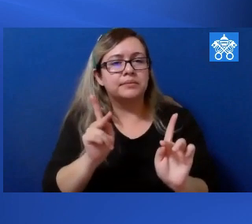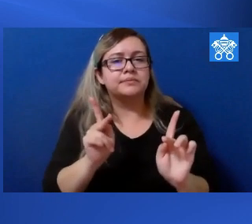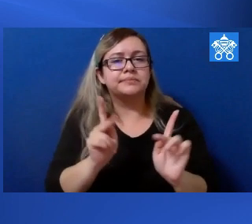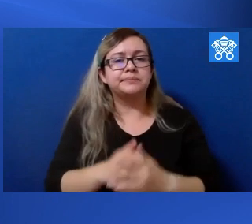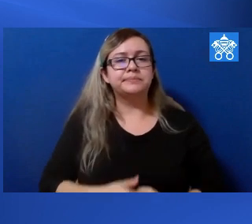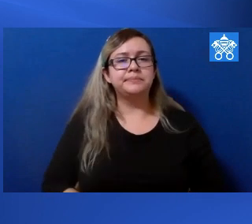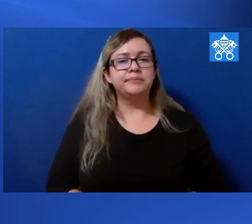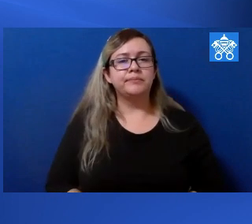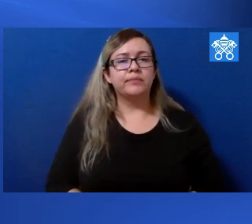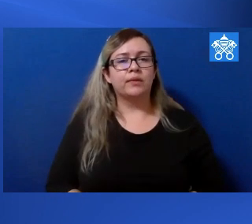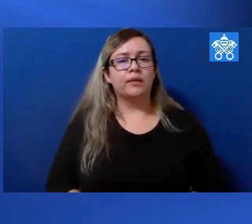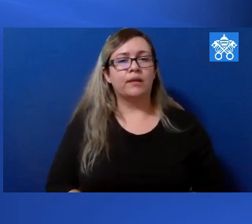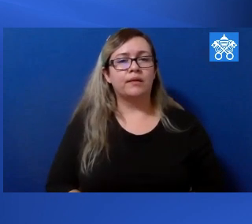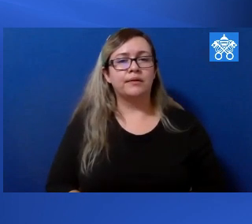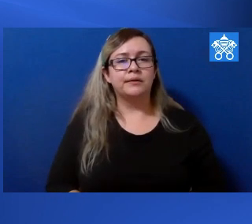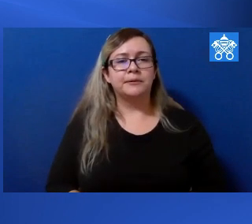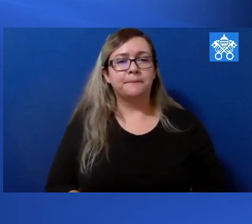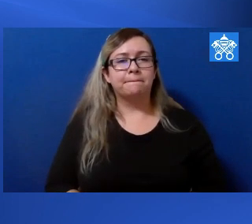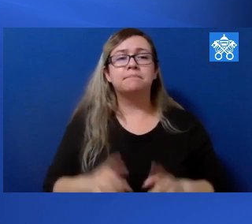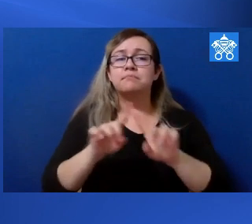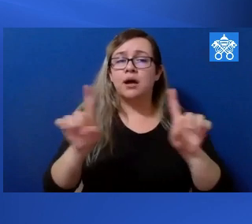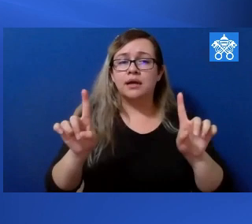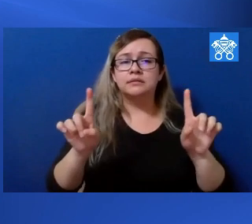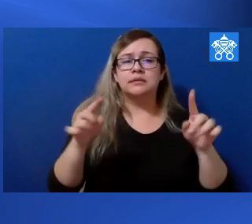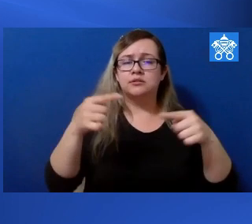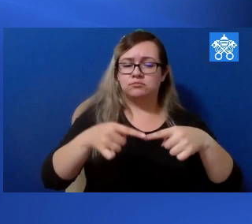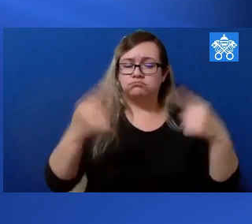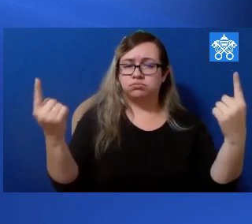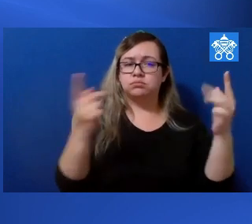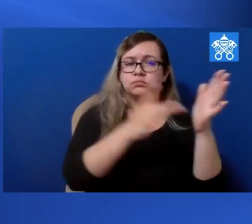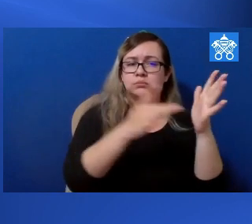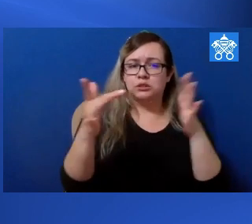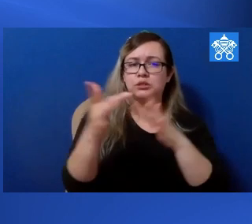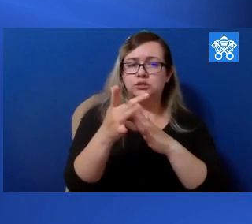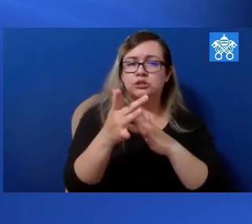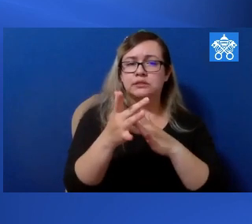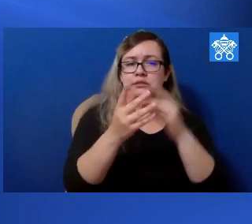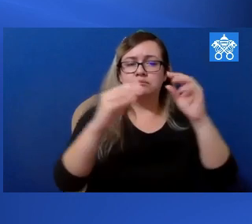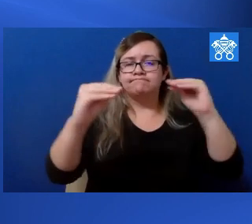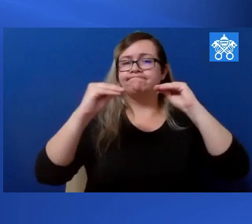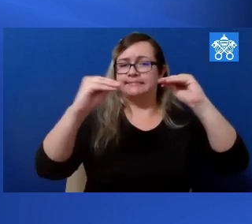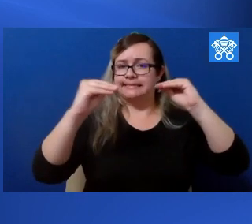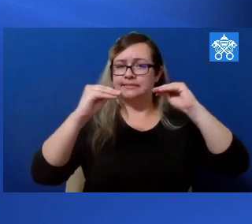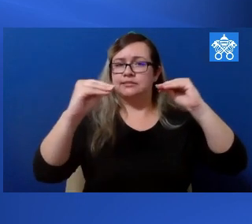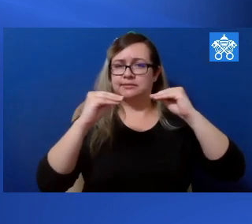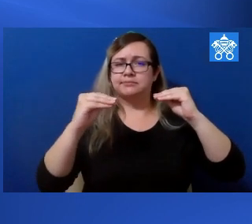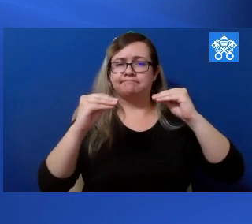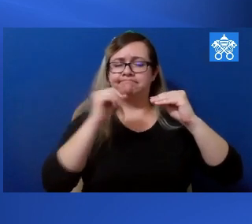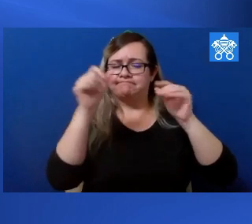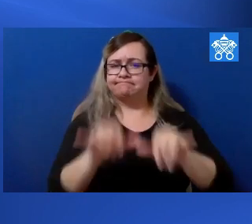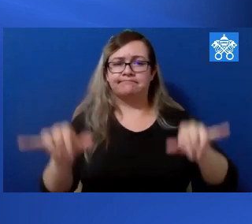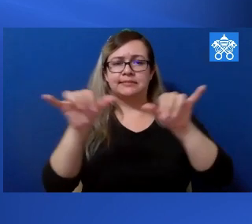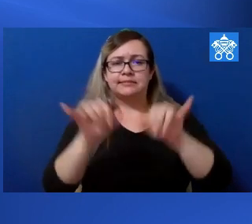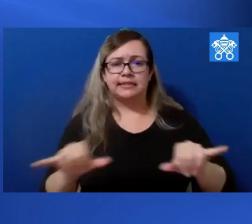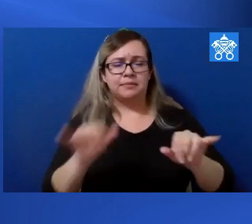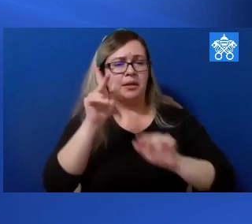But this contradicts what Jesus taught on many other occasions. And as a matter of fact, a little further ahead, he